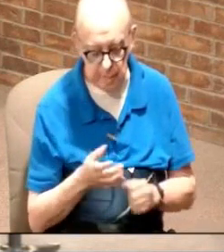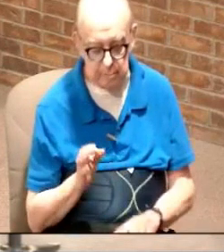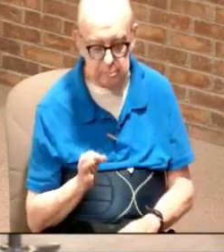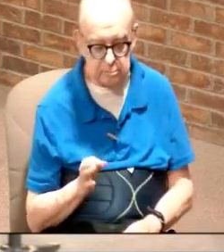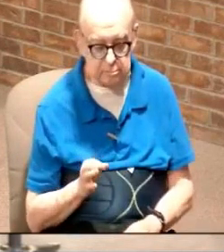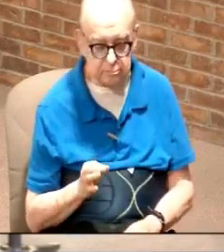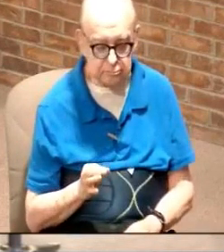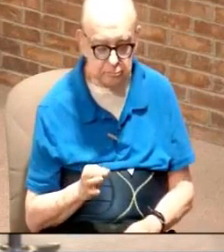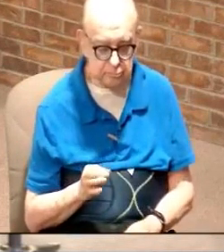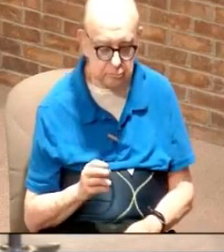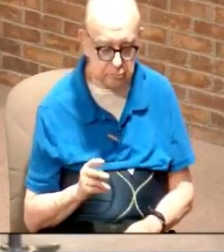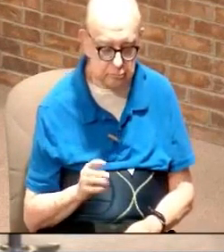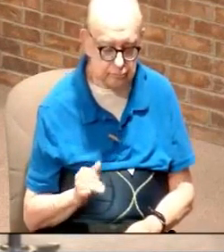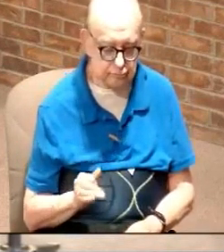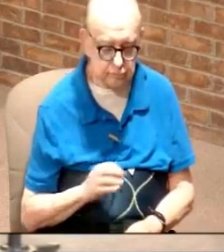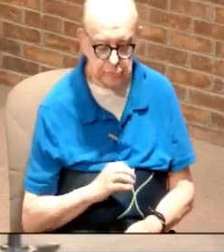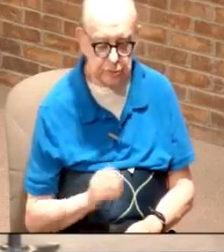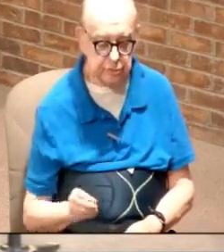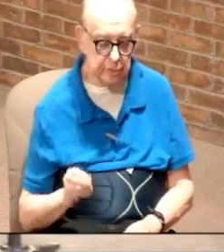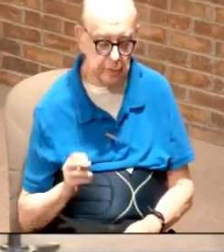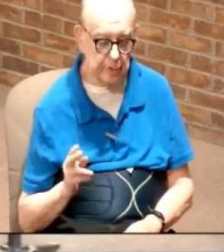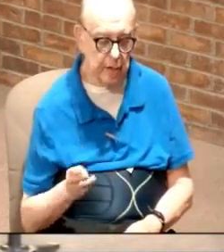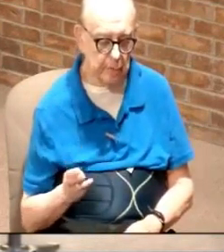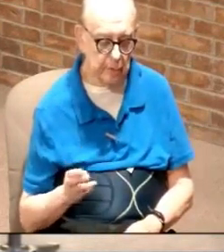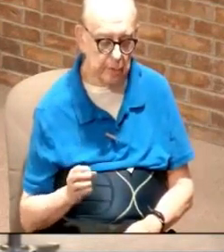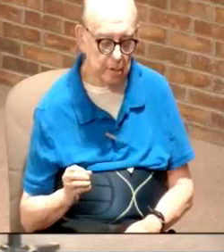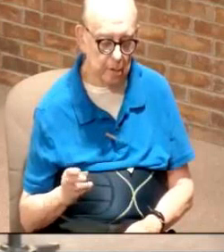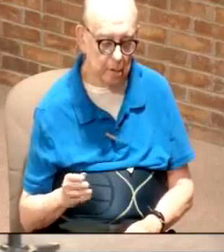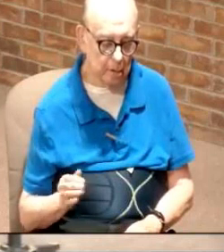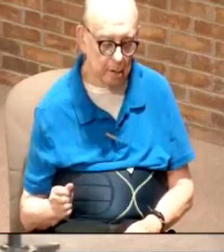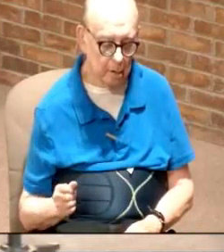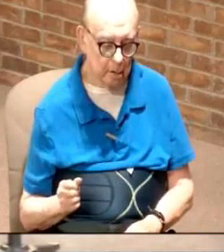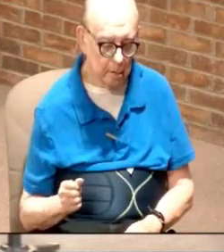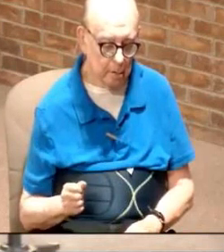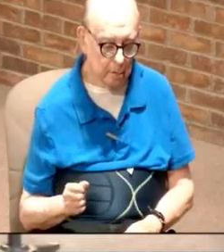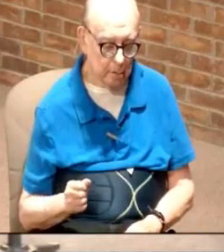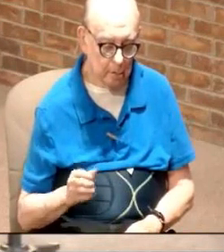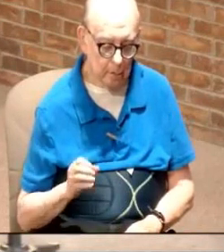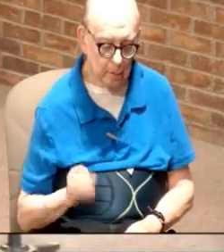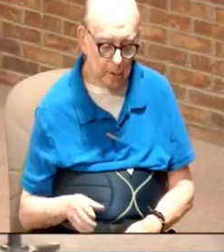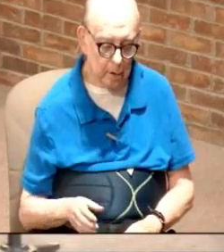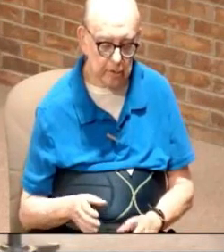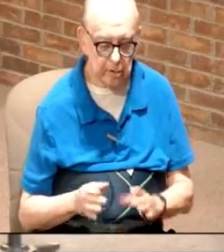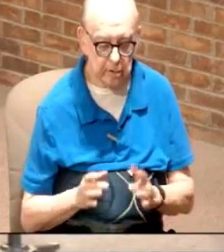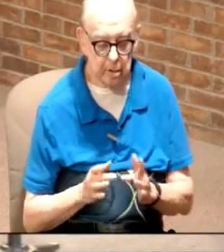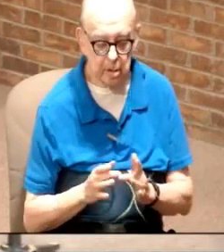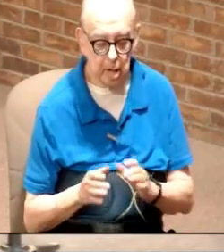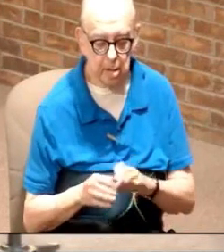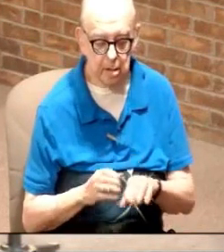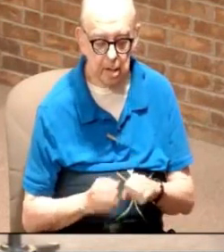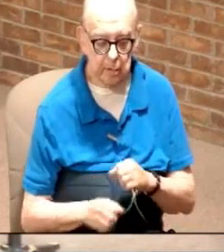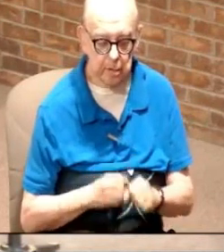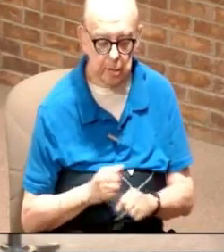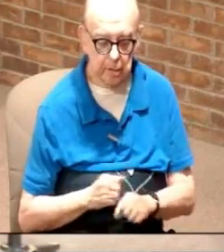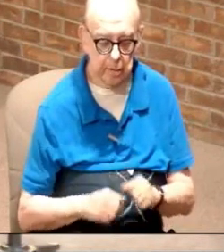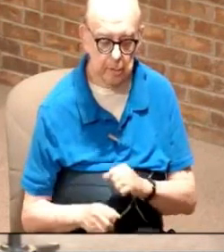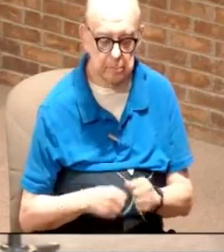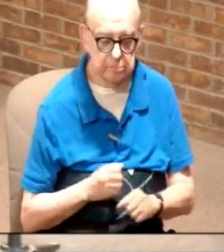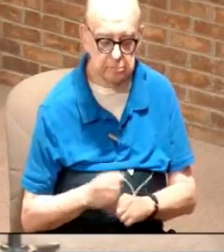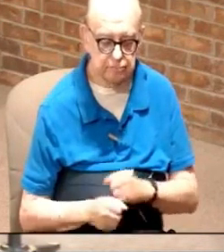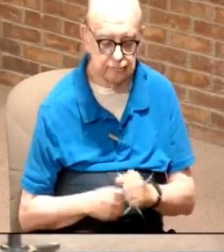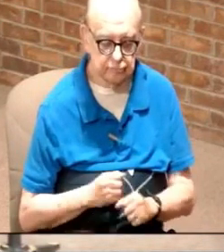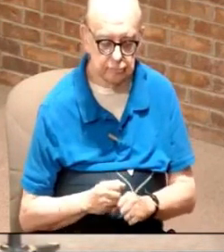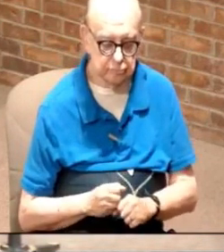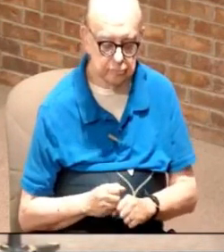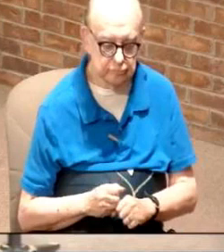Manchester Kentucky to Hamilton Ohio and we lost sight of each other during the years and then she died and her